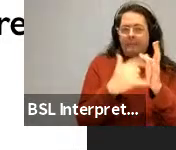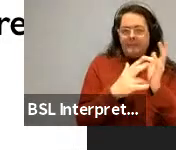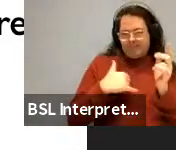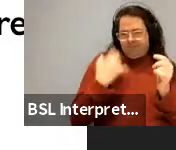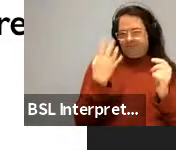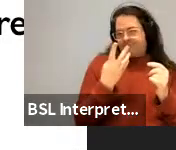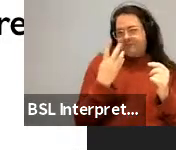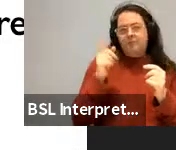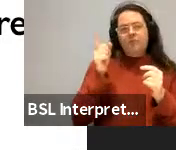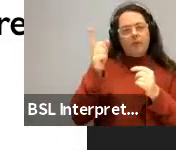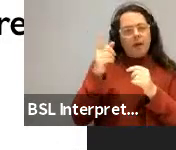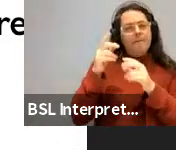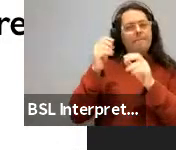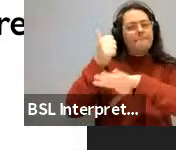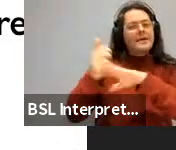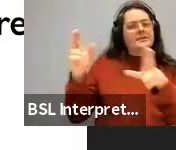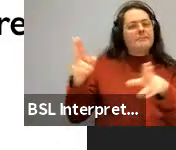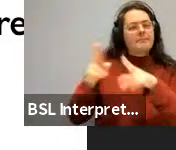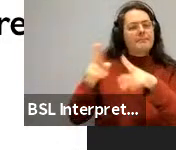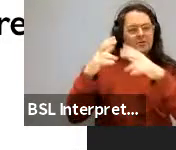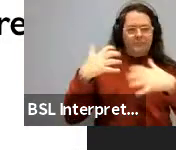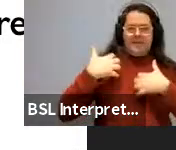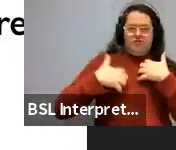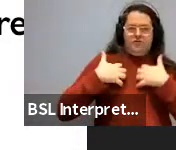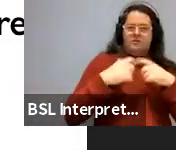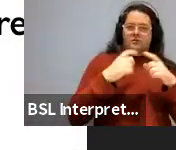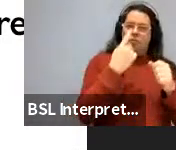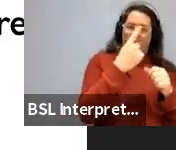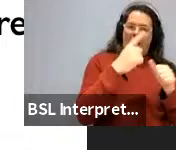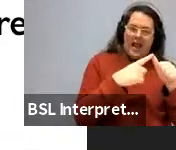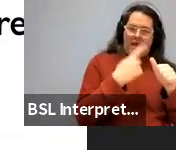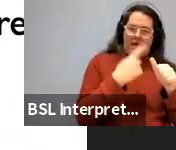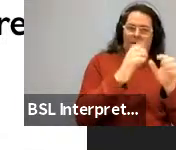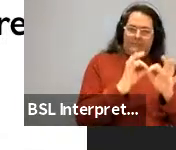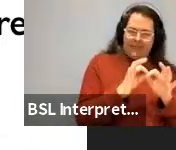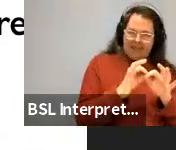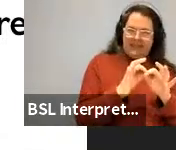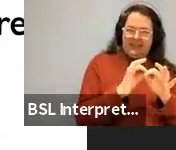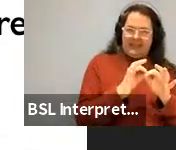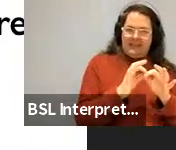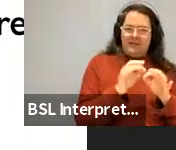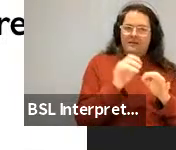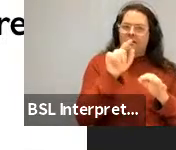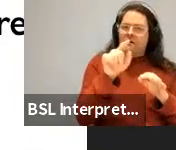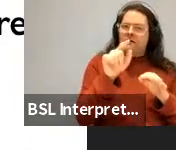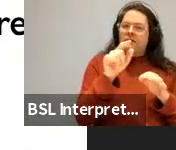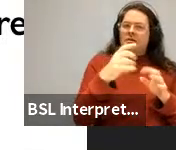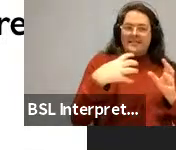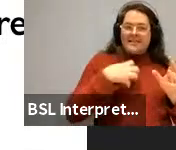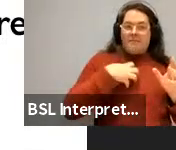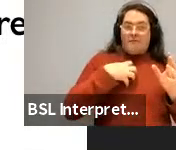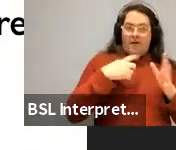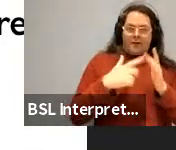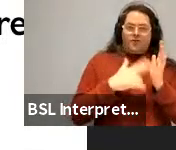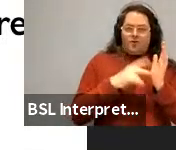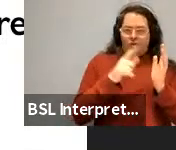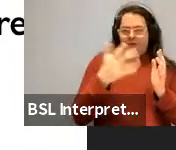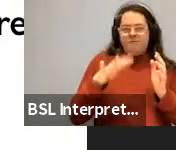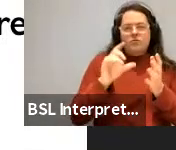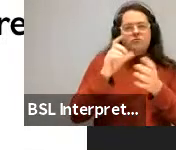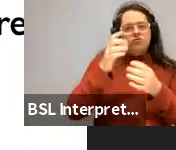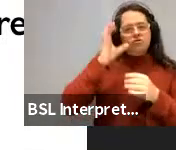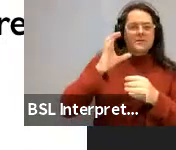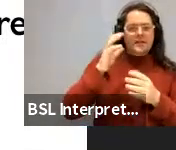islands as in 1A and 1B. I've told you a little bit, you know, who did stories about terrifying John. That's a Chomsky 73 example. And we actually have a, just